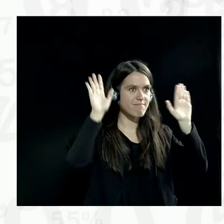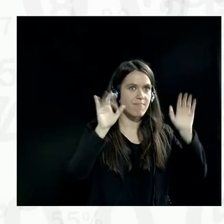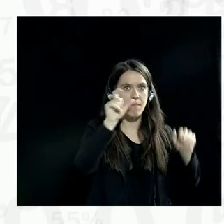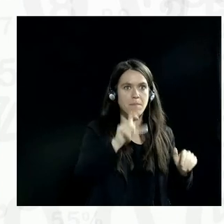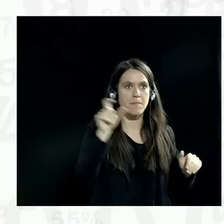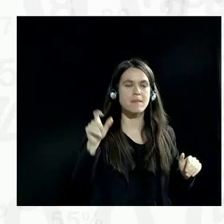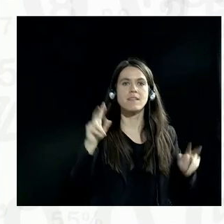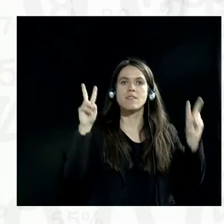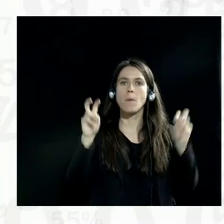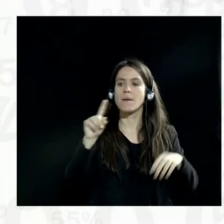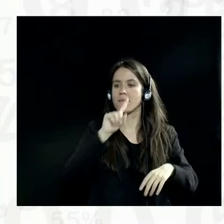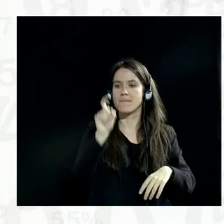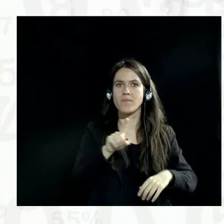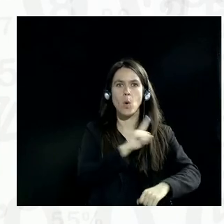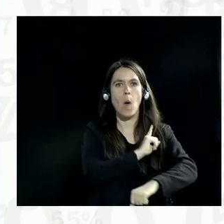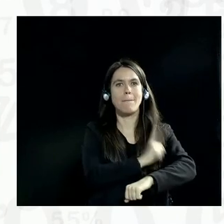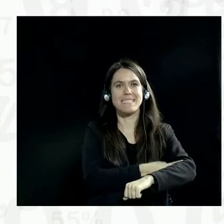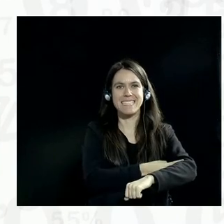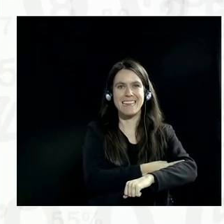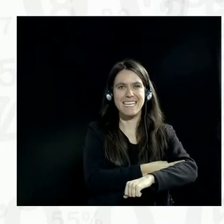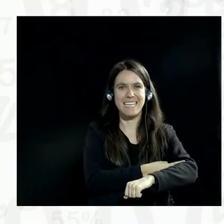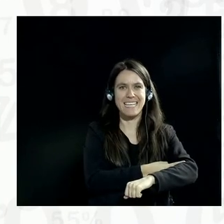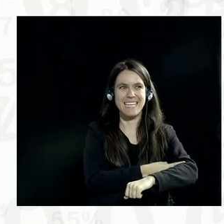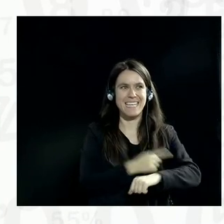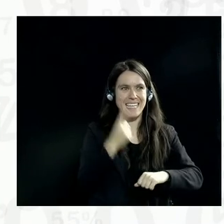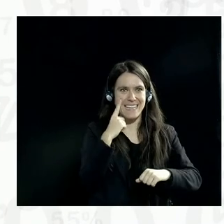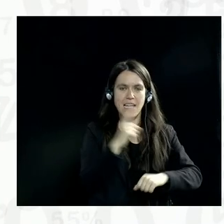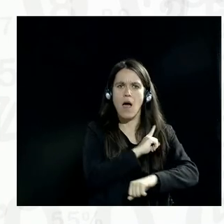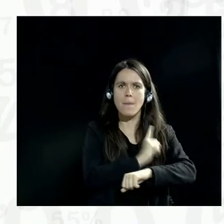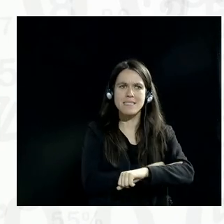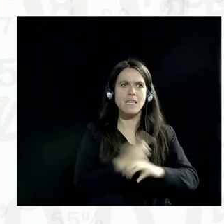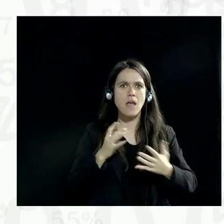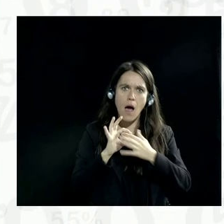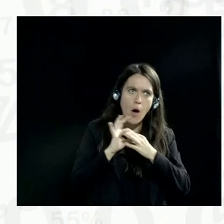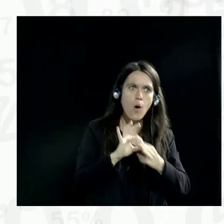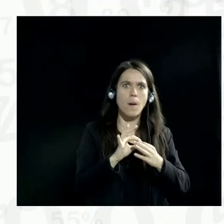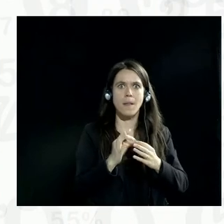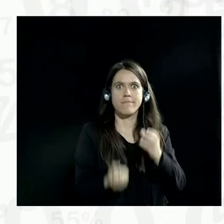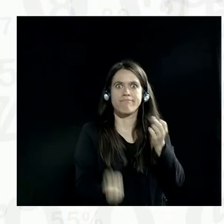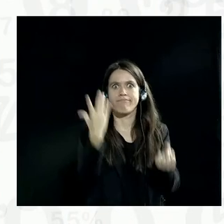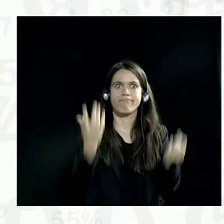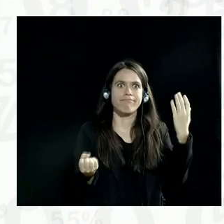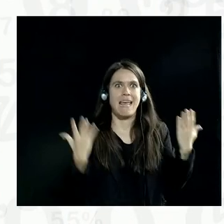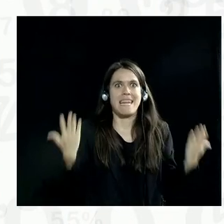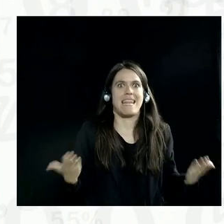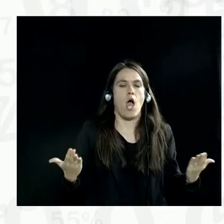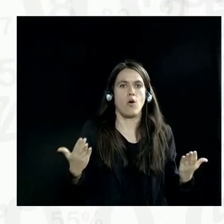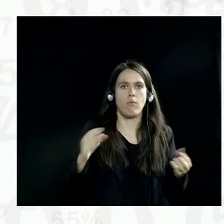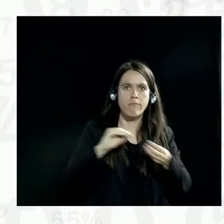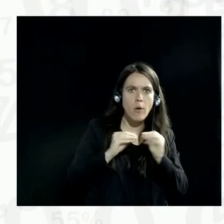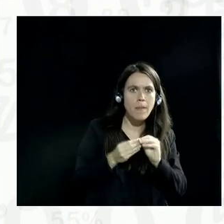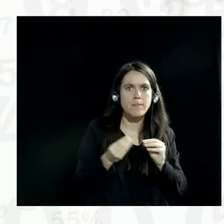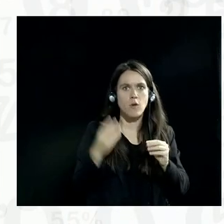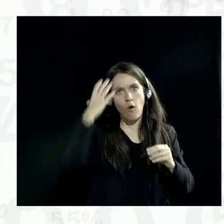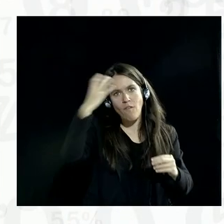on the question of capacity to really deal with the problems that come up, especially on the government and agency